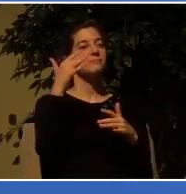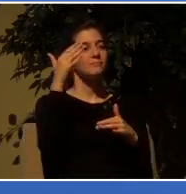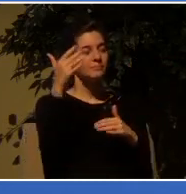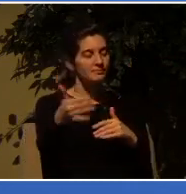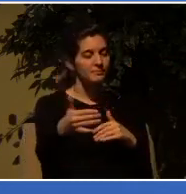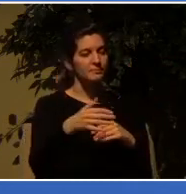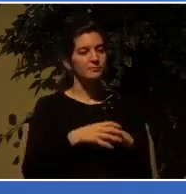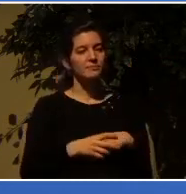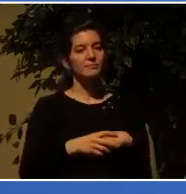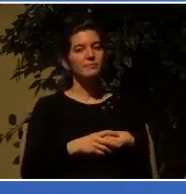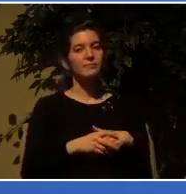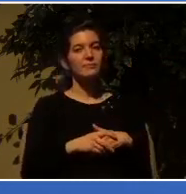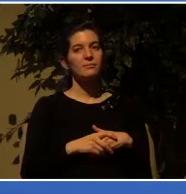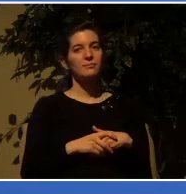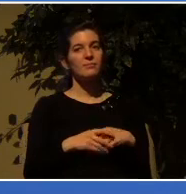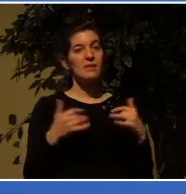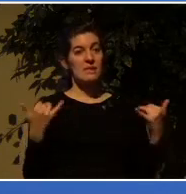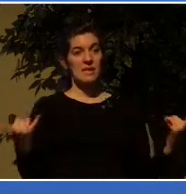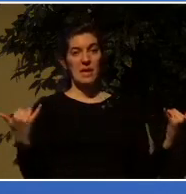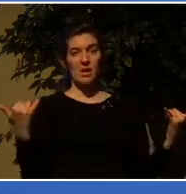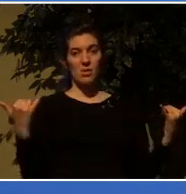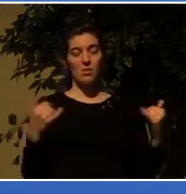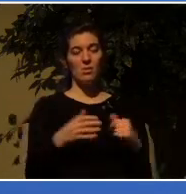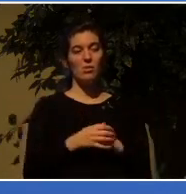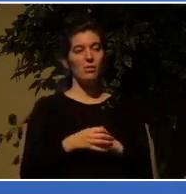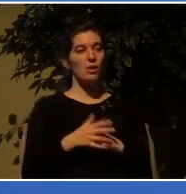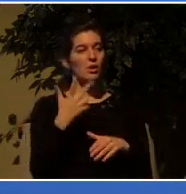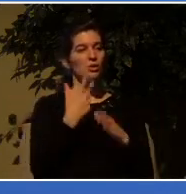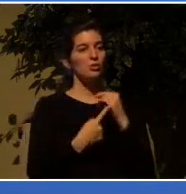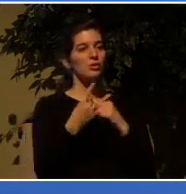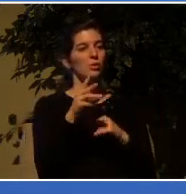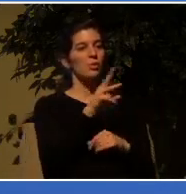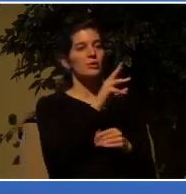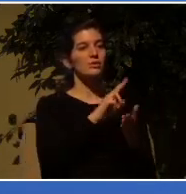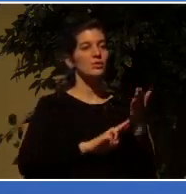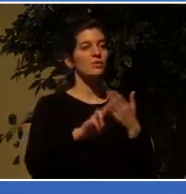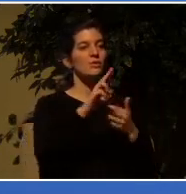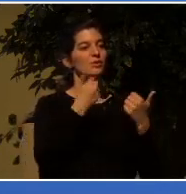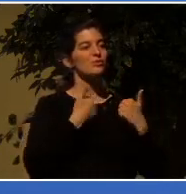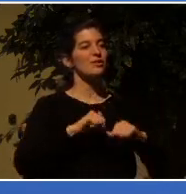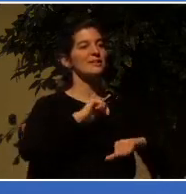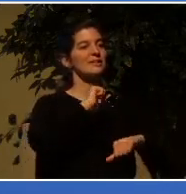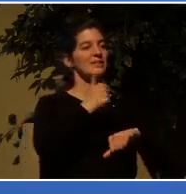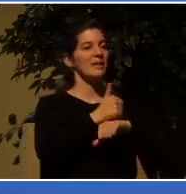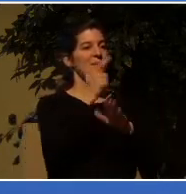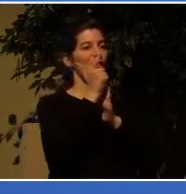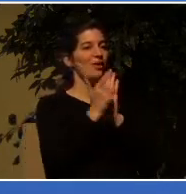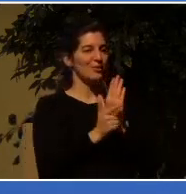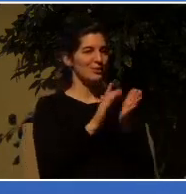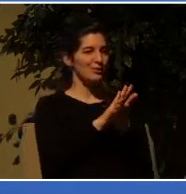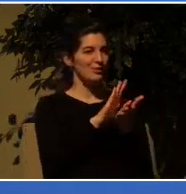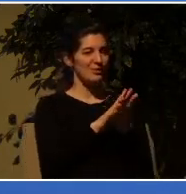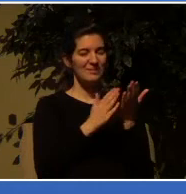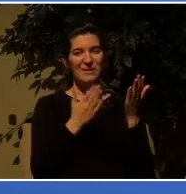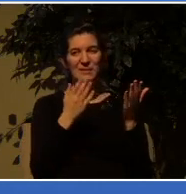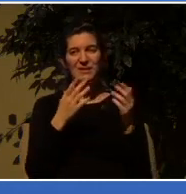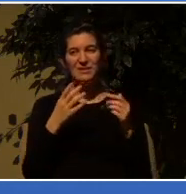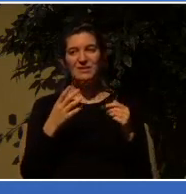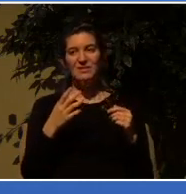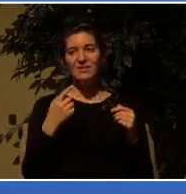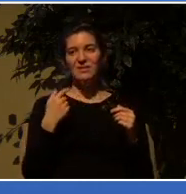We're now in a situation where Trinity Western University is trying to establish a law school. You may have heard these news stories.